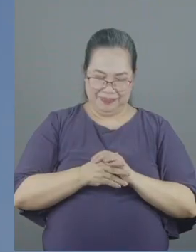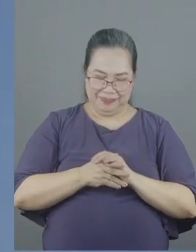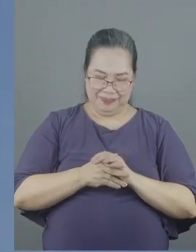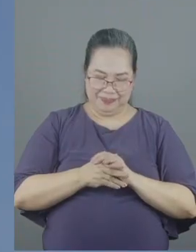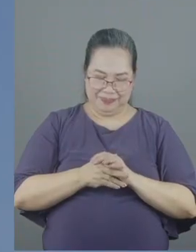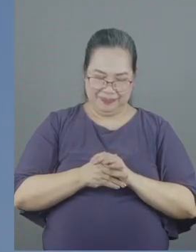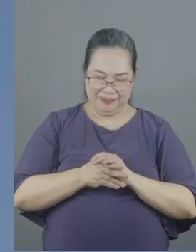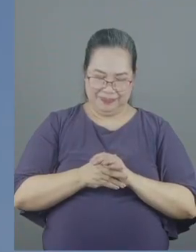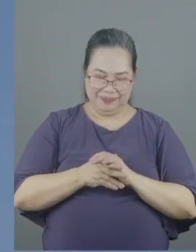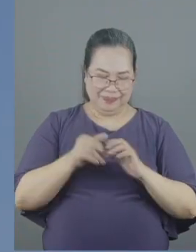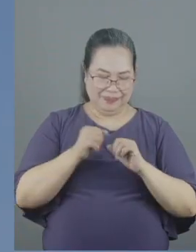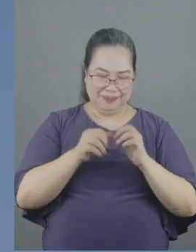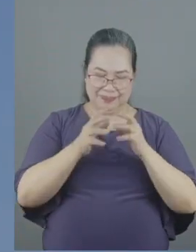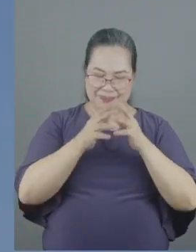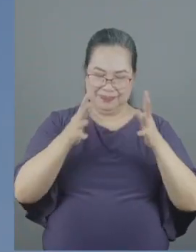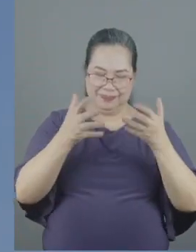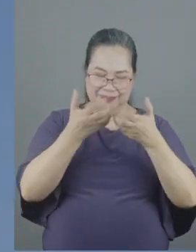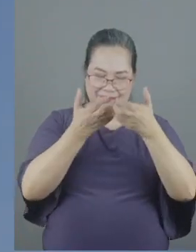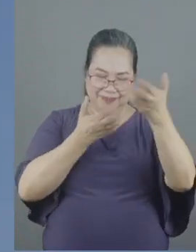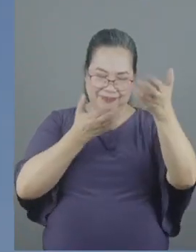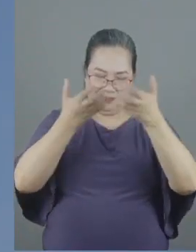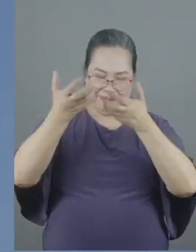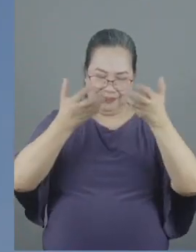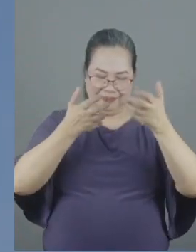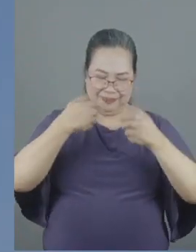there is so much that divides us